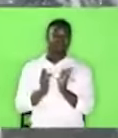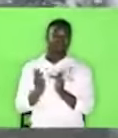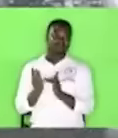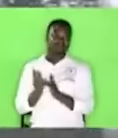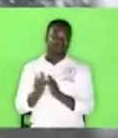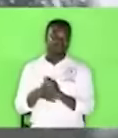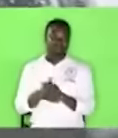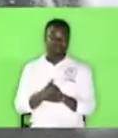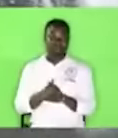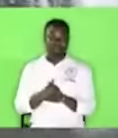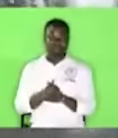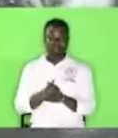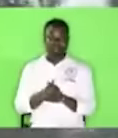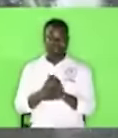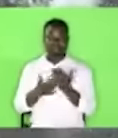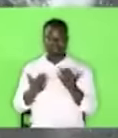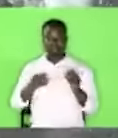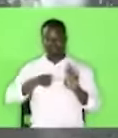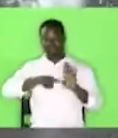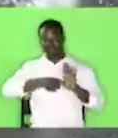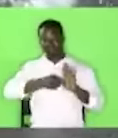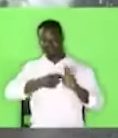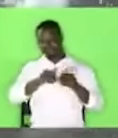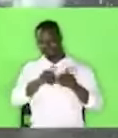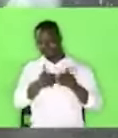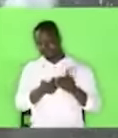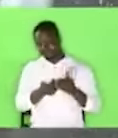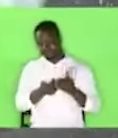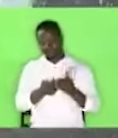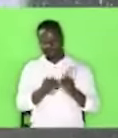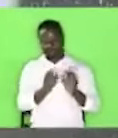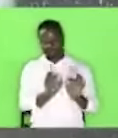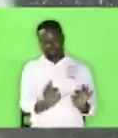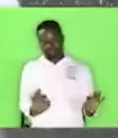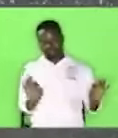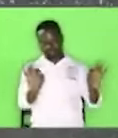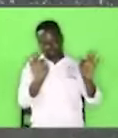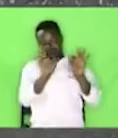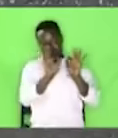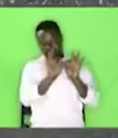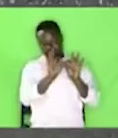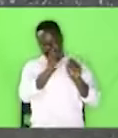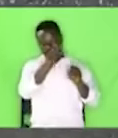I shall start by establishing the importance of names.